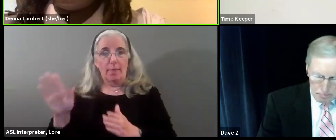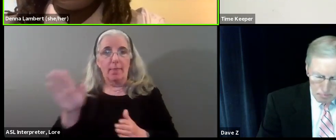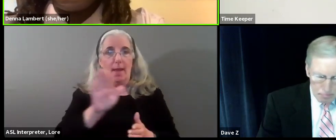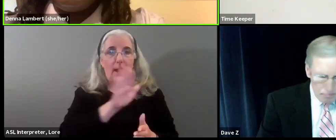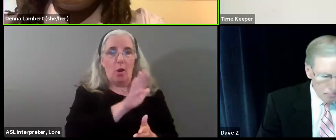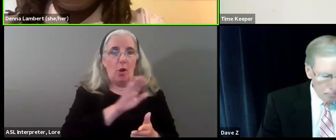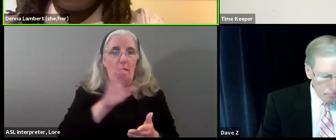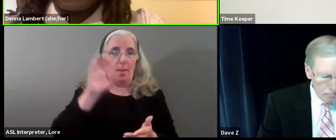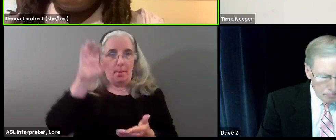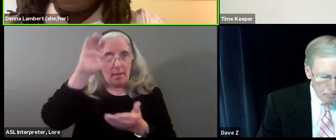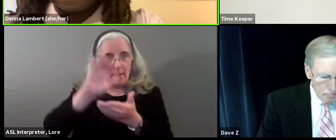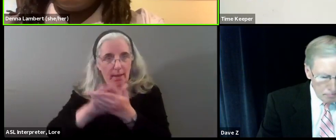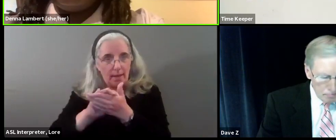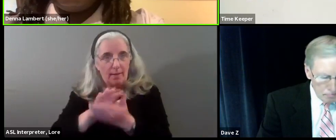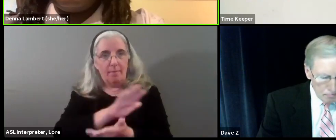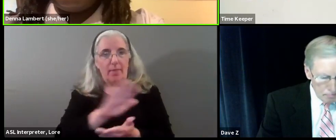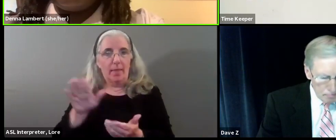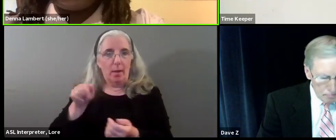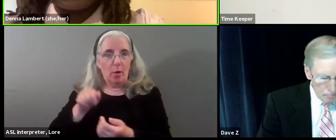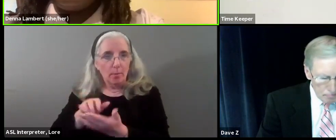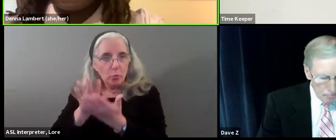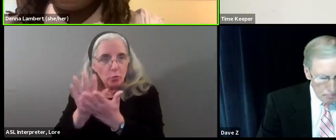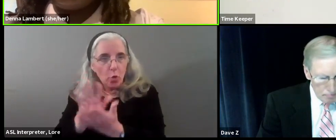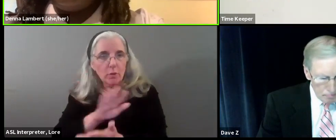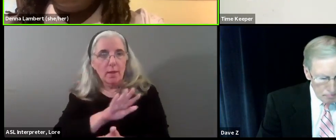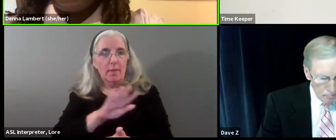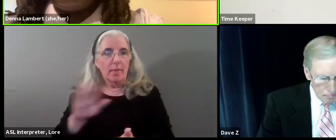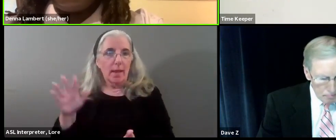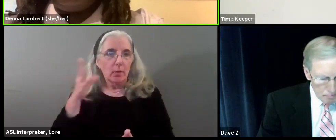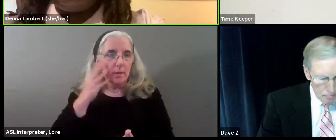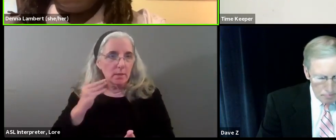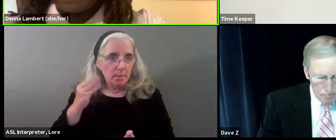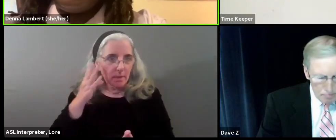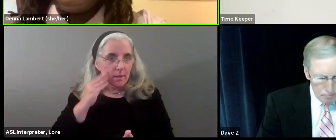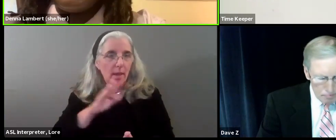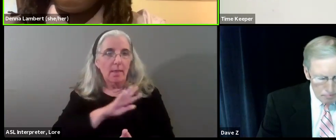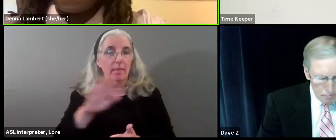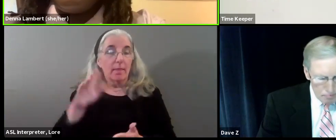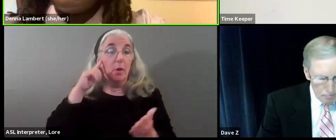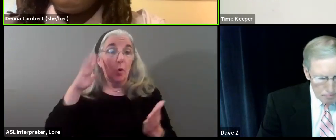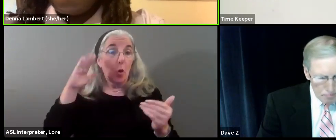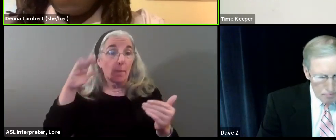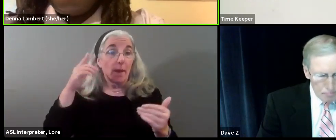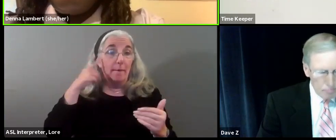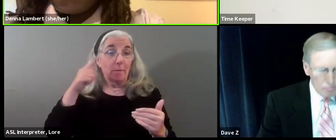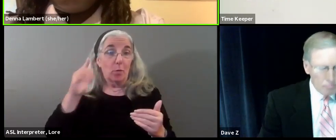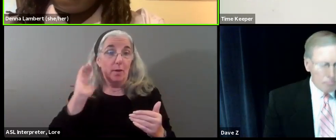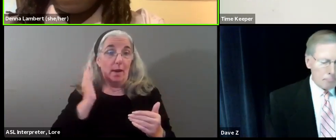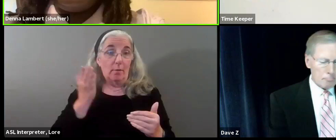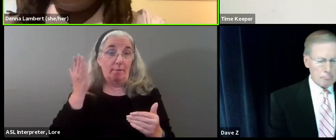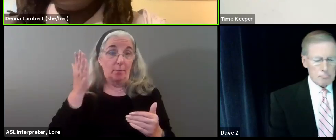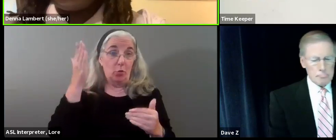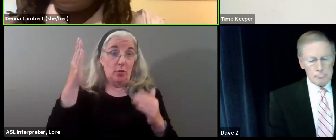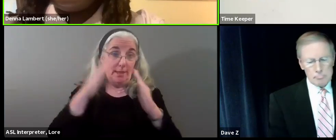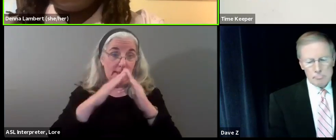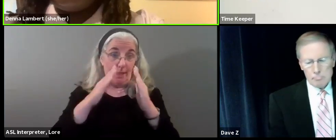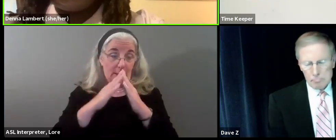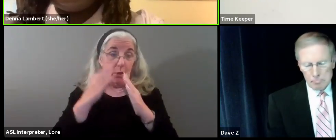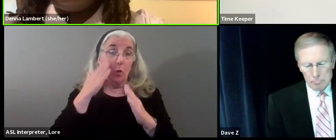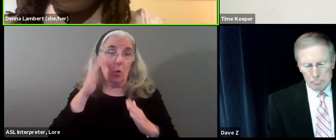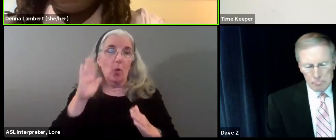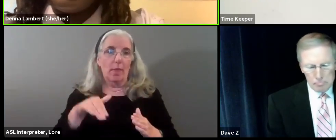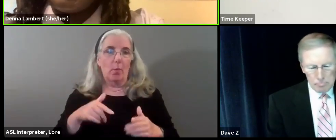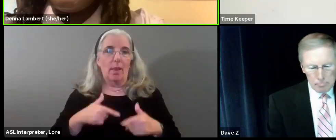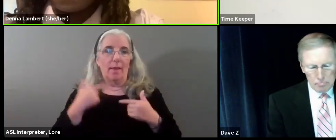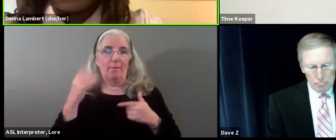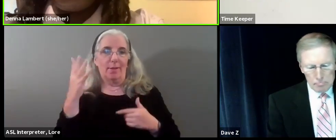approaches, their experience, and their hopes for the city. We all know that we live in